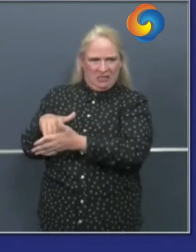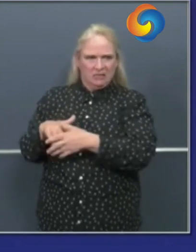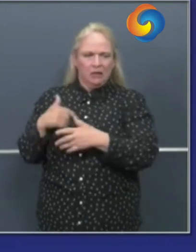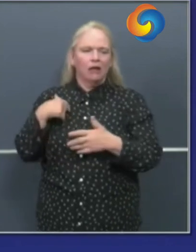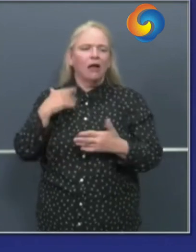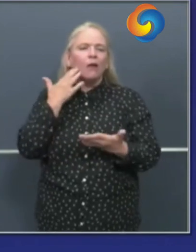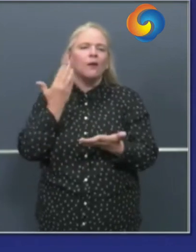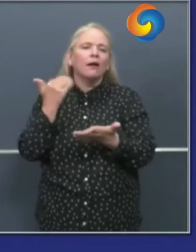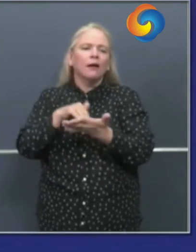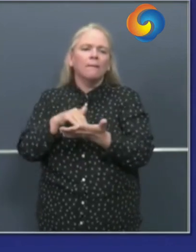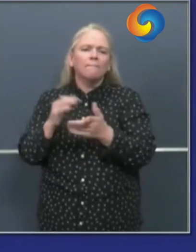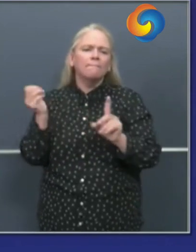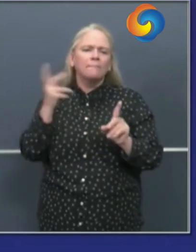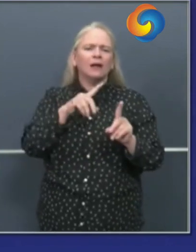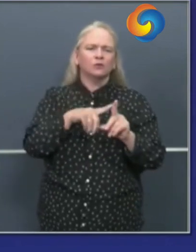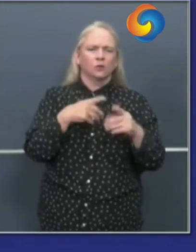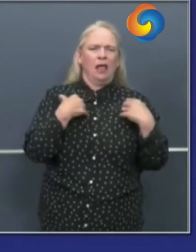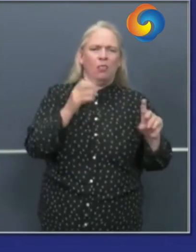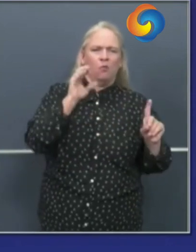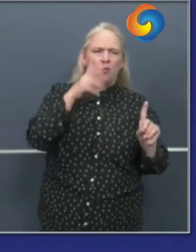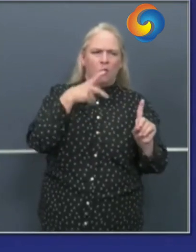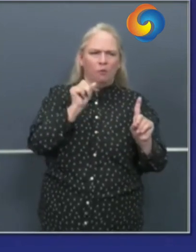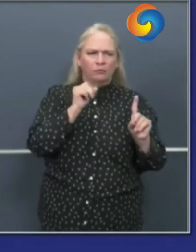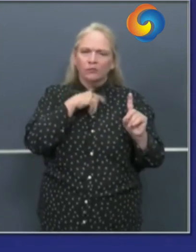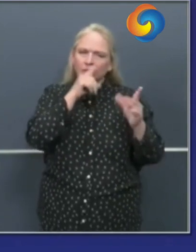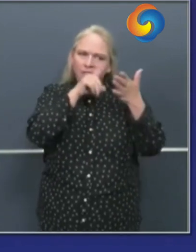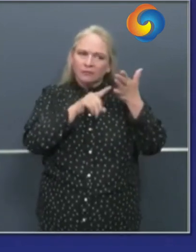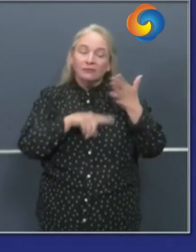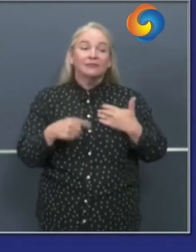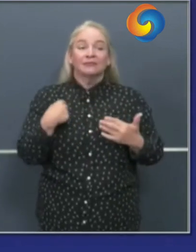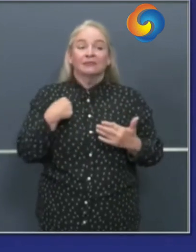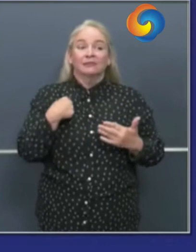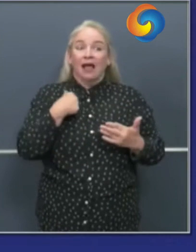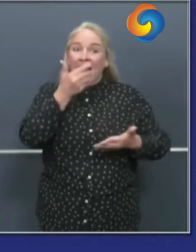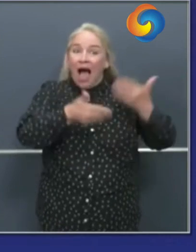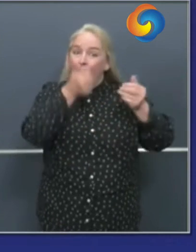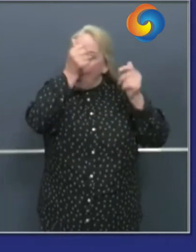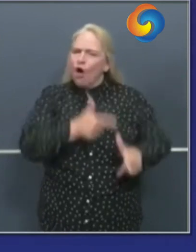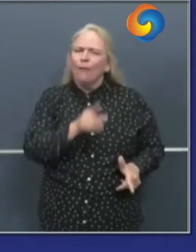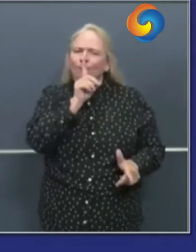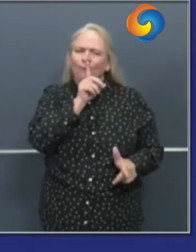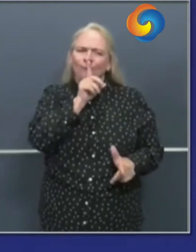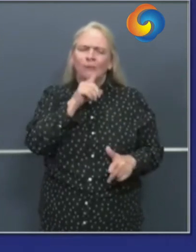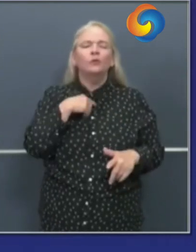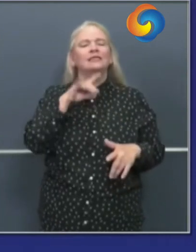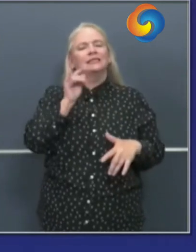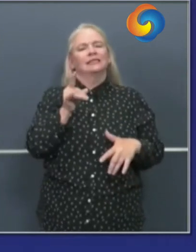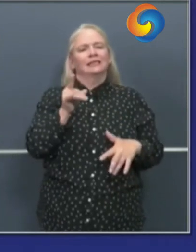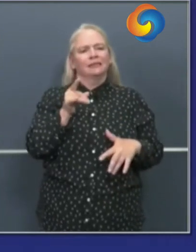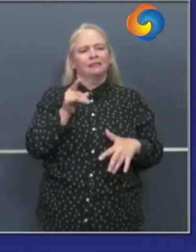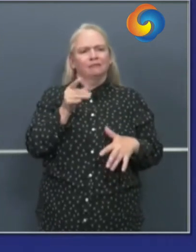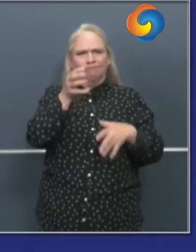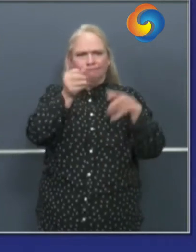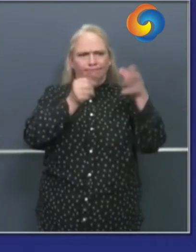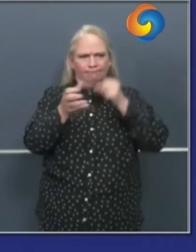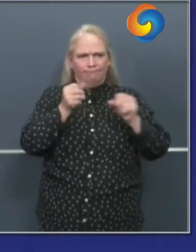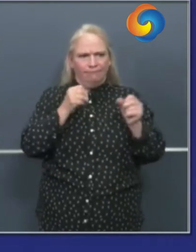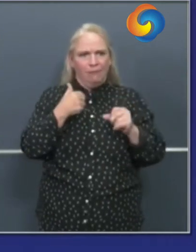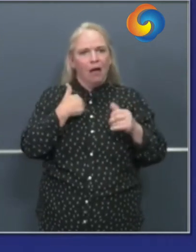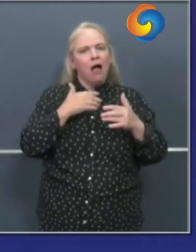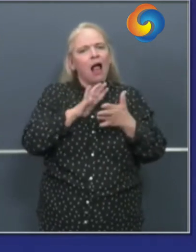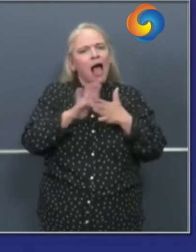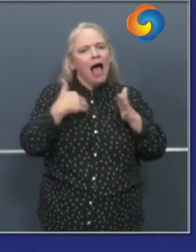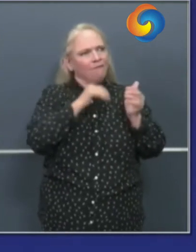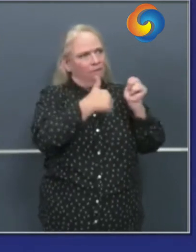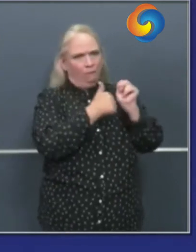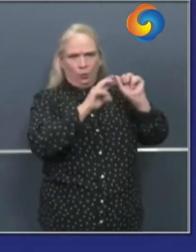deploy we haven't needed all these folks we've just identified these folks but we did find the need for 741 professionals